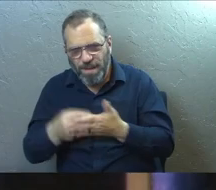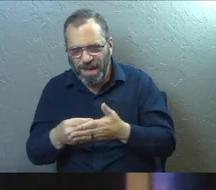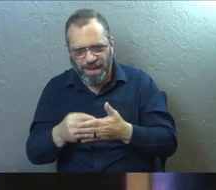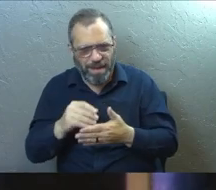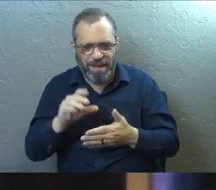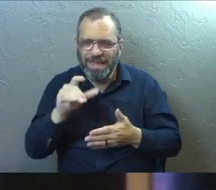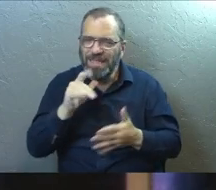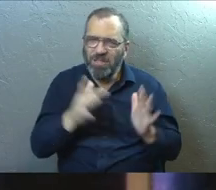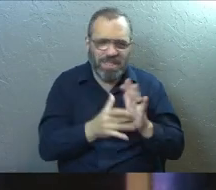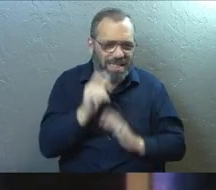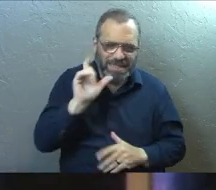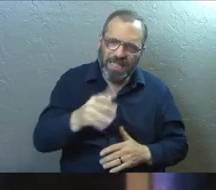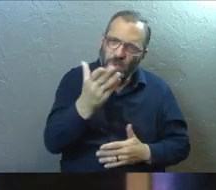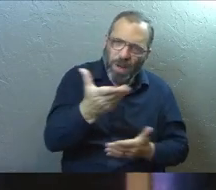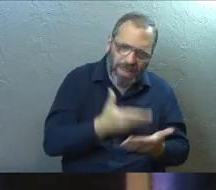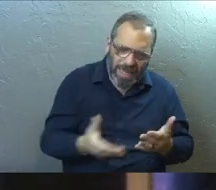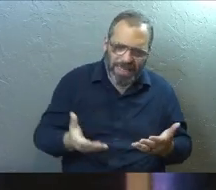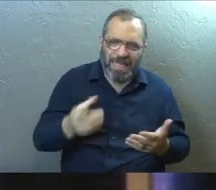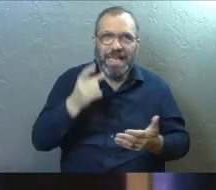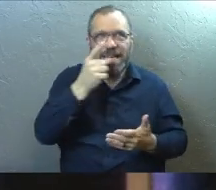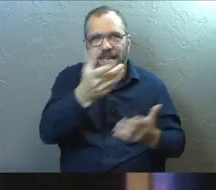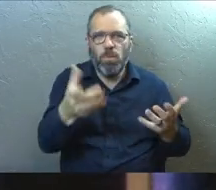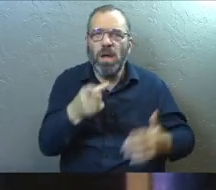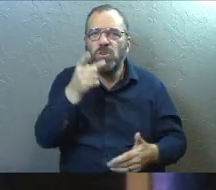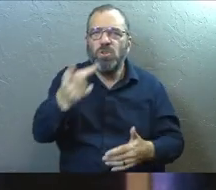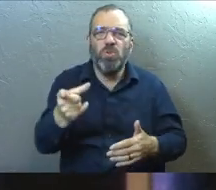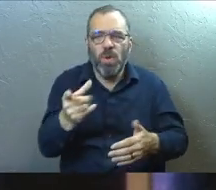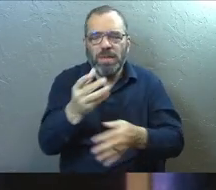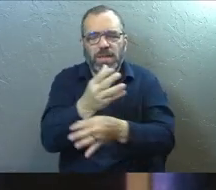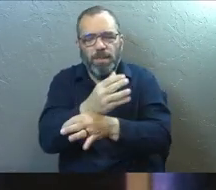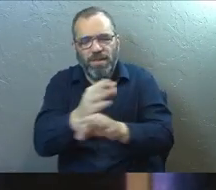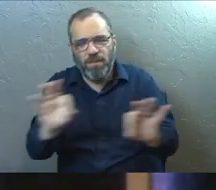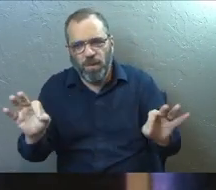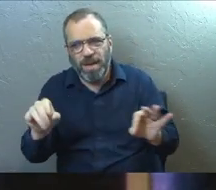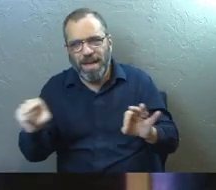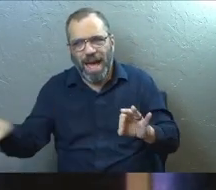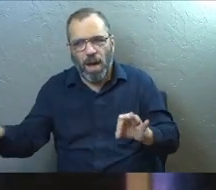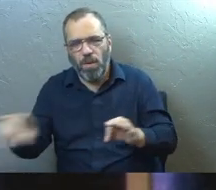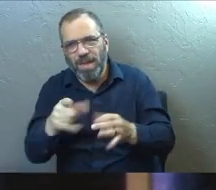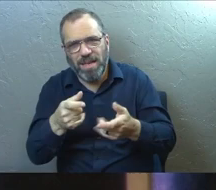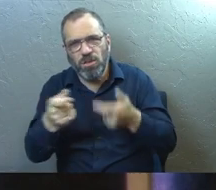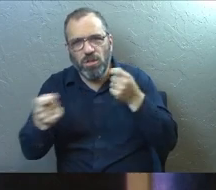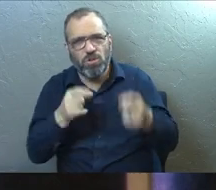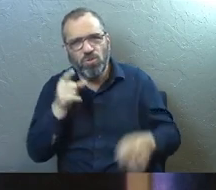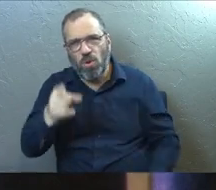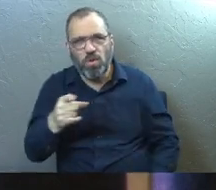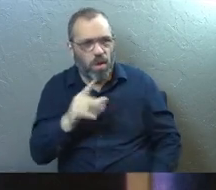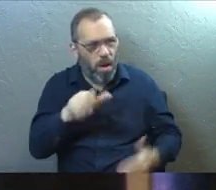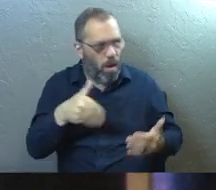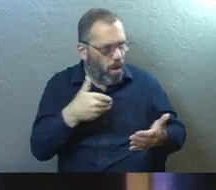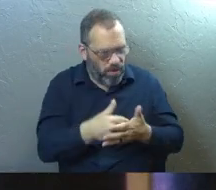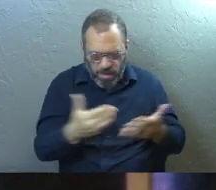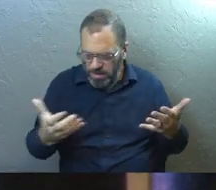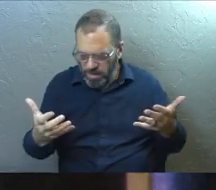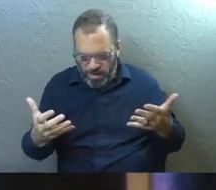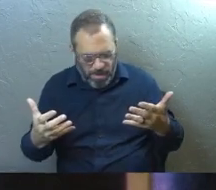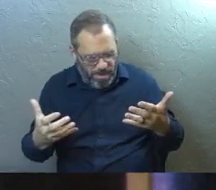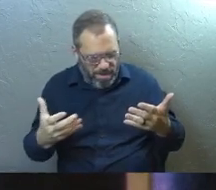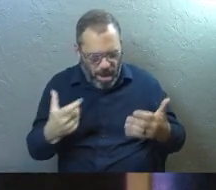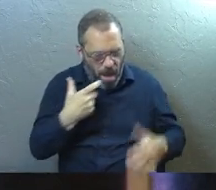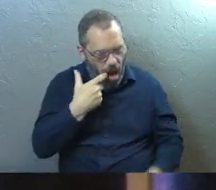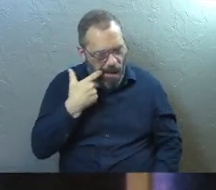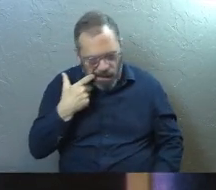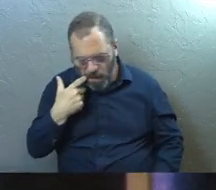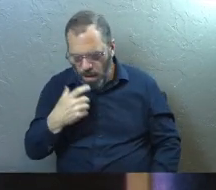your stuff. He wants you to be free of the way that it possesses you. We got all these things that possess